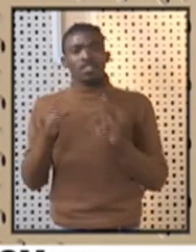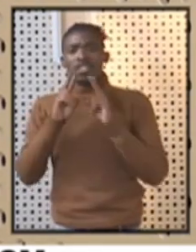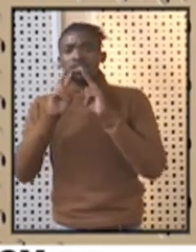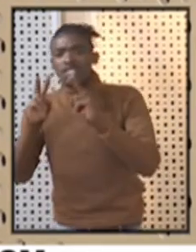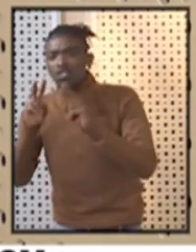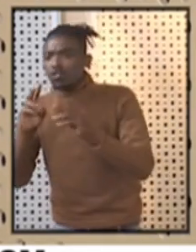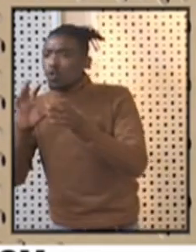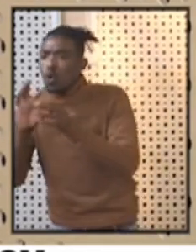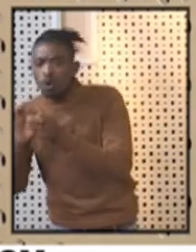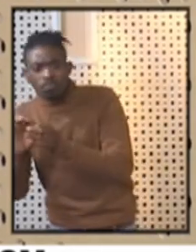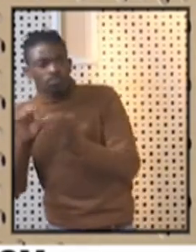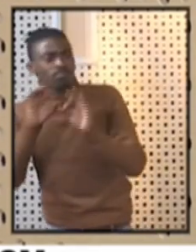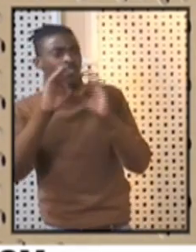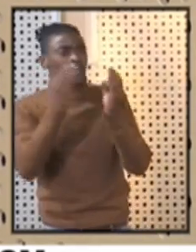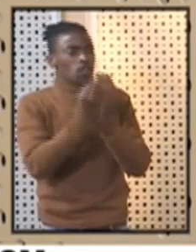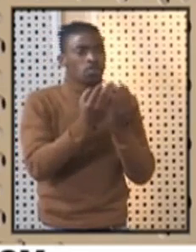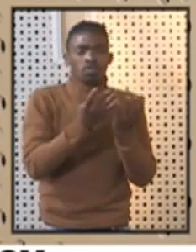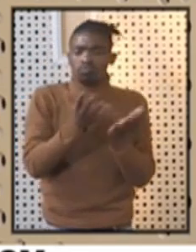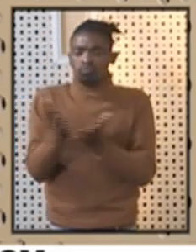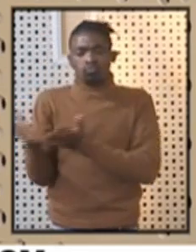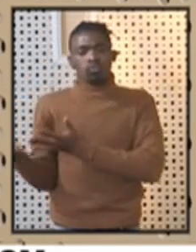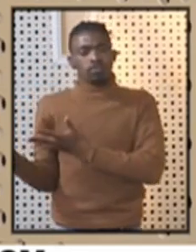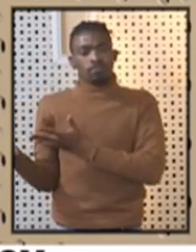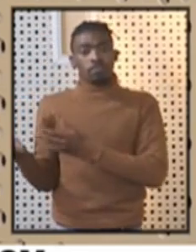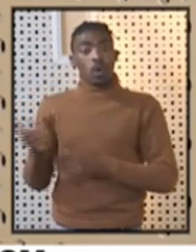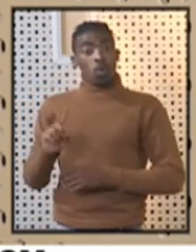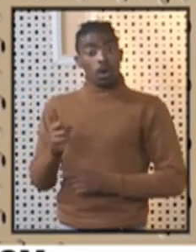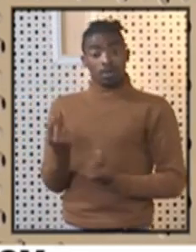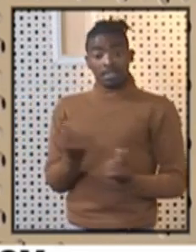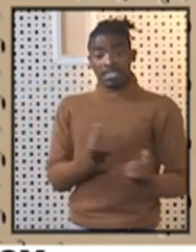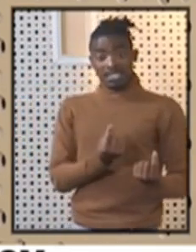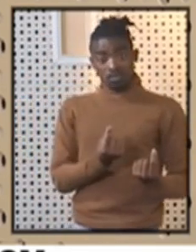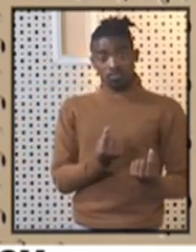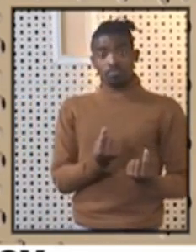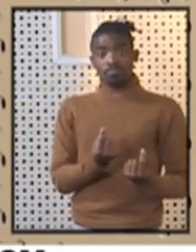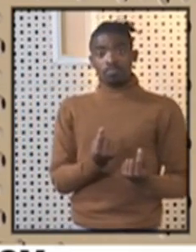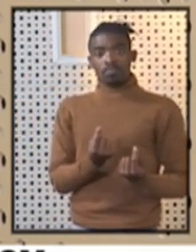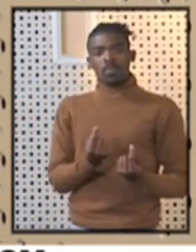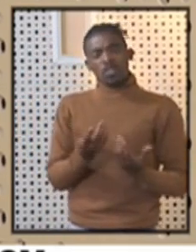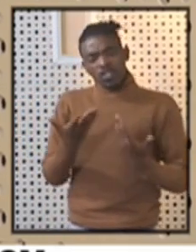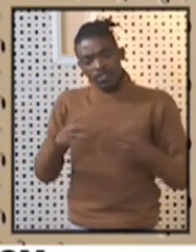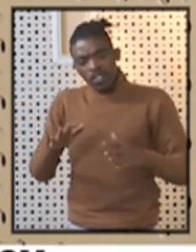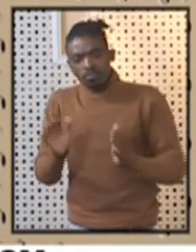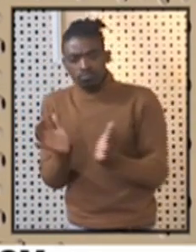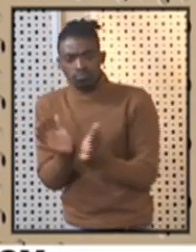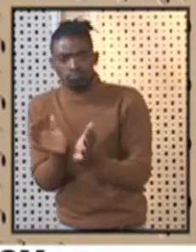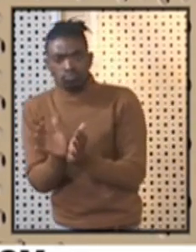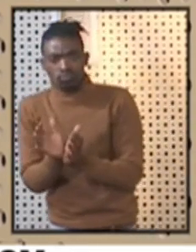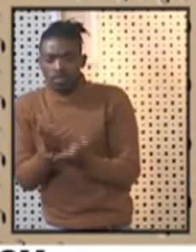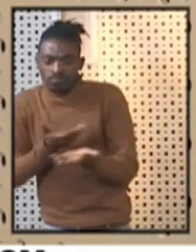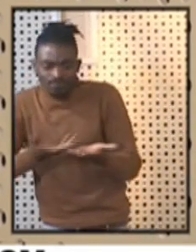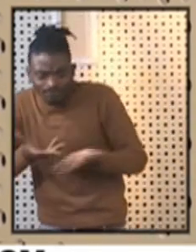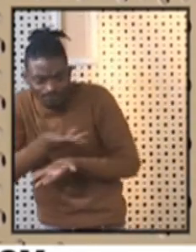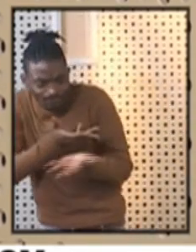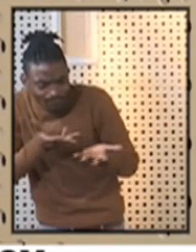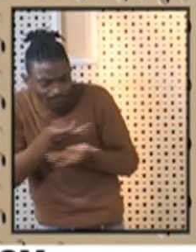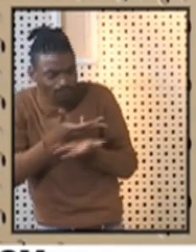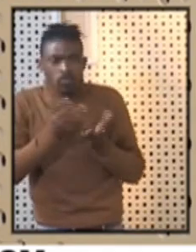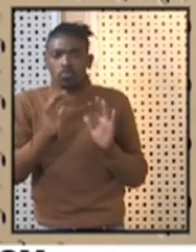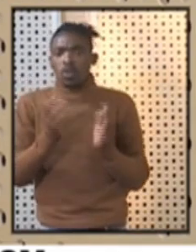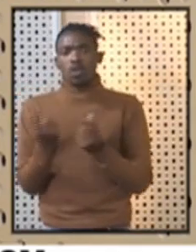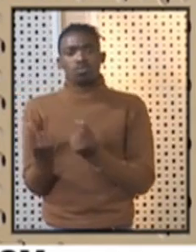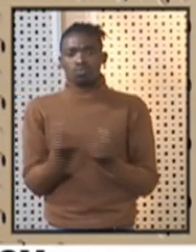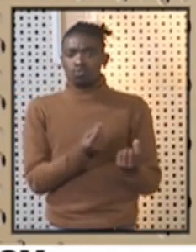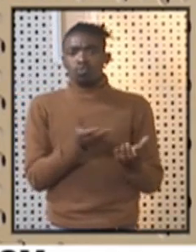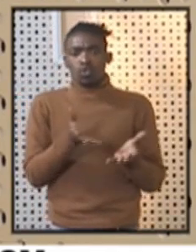homes and sharing and all those things. What we have done already, we have had meetings with the teams. That relates, for example, we had a meeting